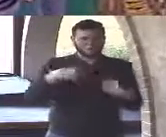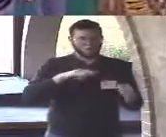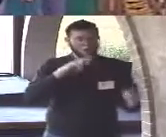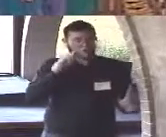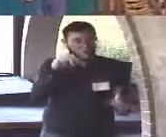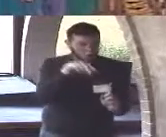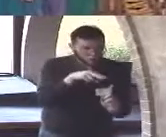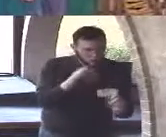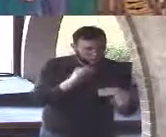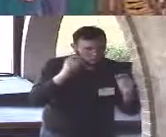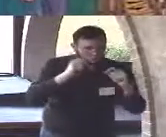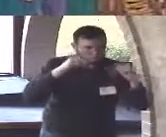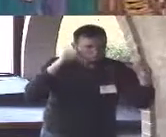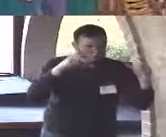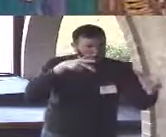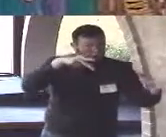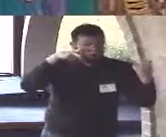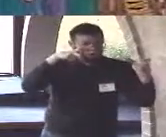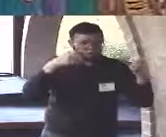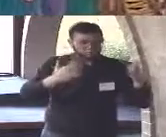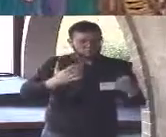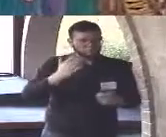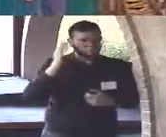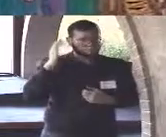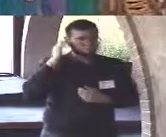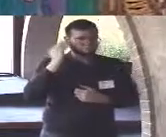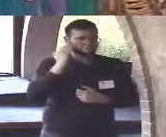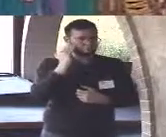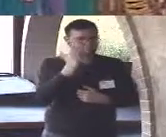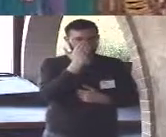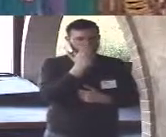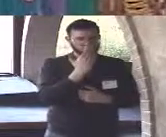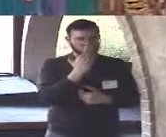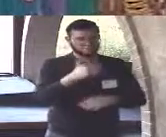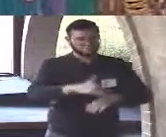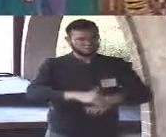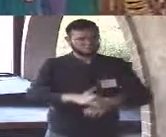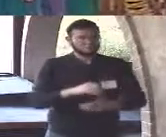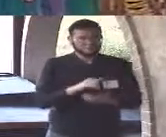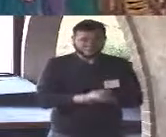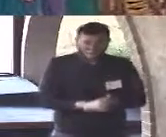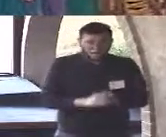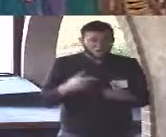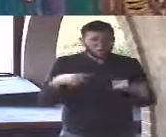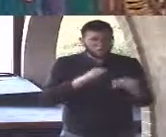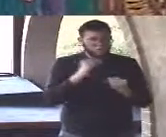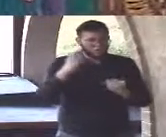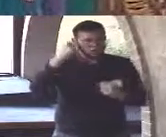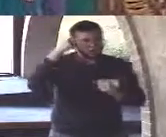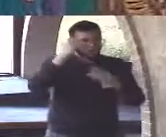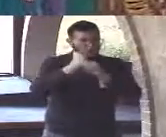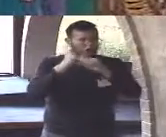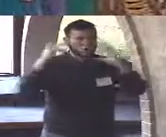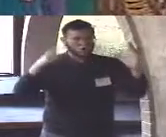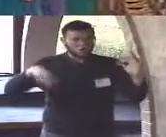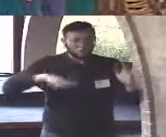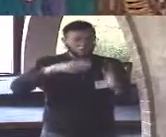opening your eyes this morning even before your mind could form a single coherent thought you were reading the text of reality your